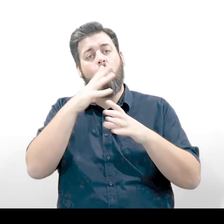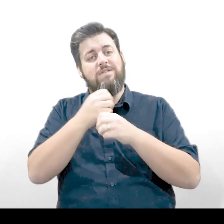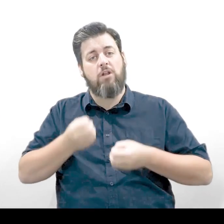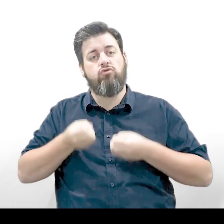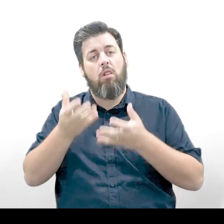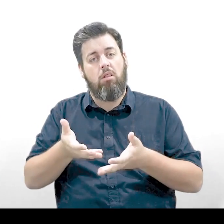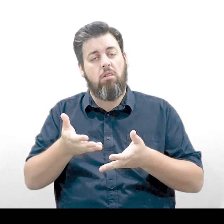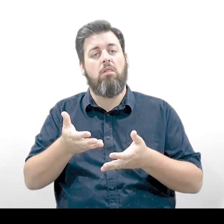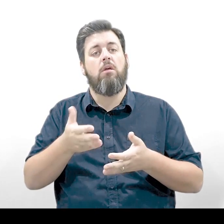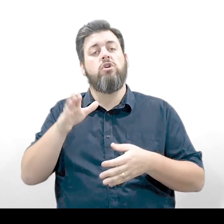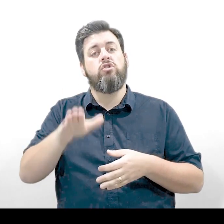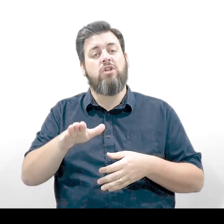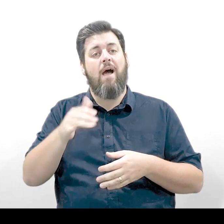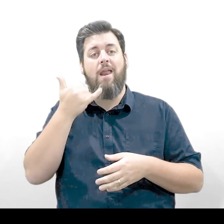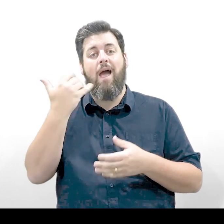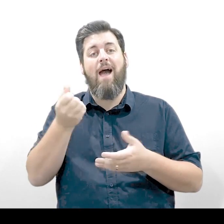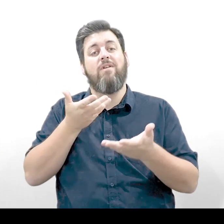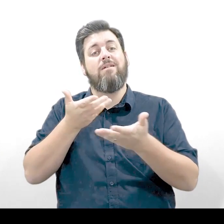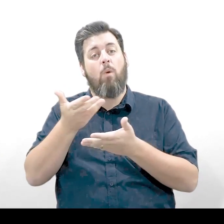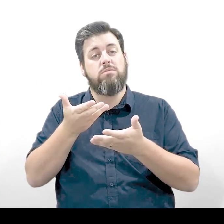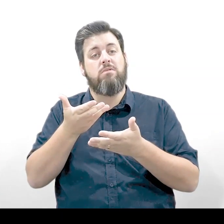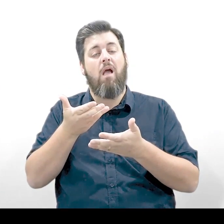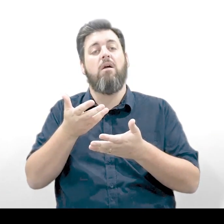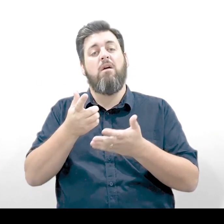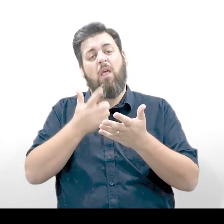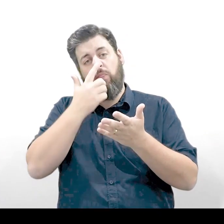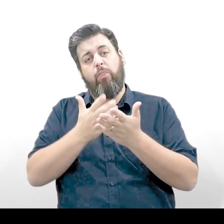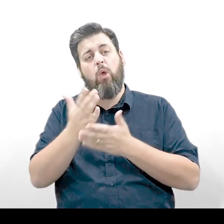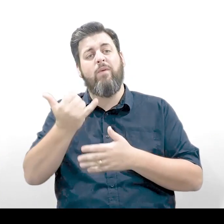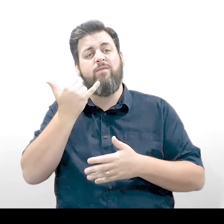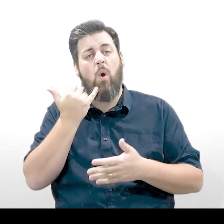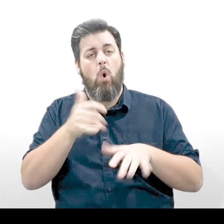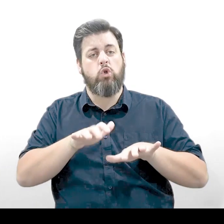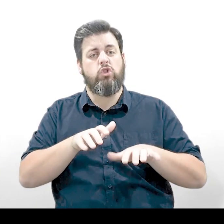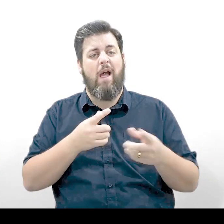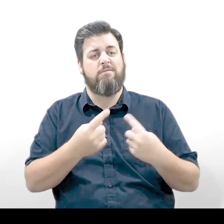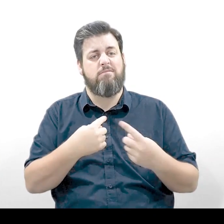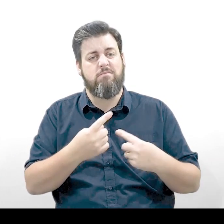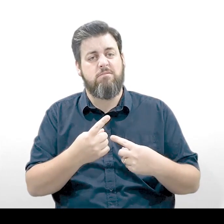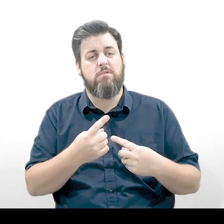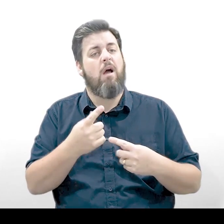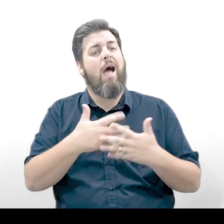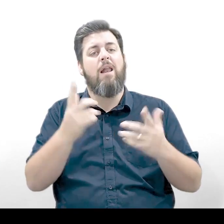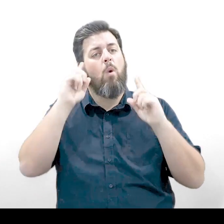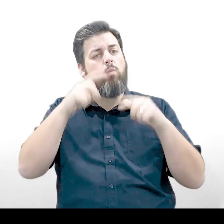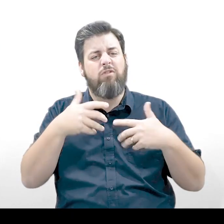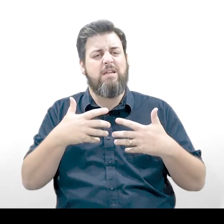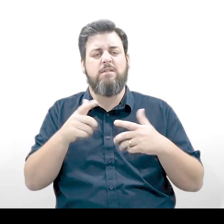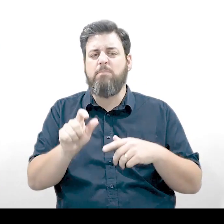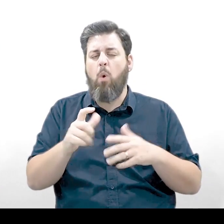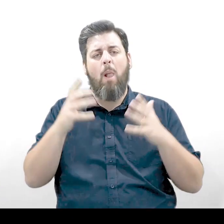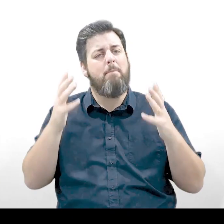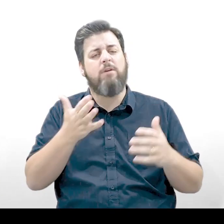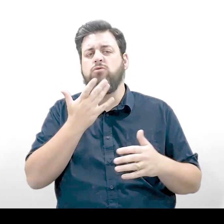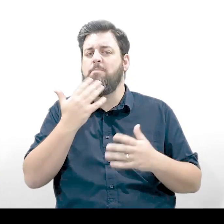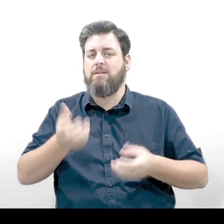in confidence. Childline's trained counsellors can speak to you over the phone or through online chat and will listen to any worries you might have, big